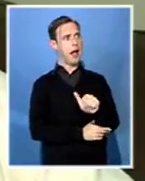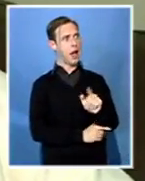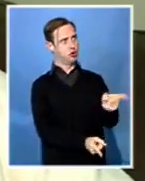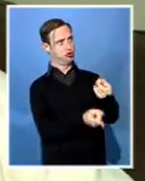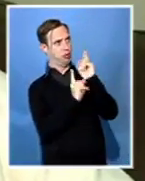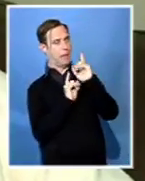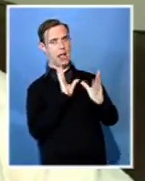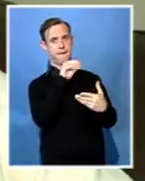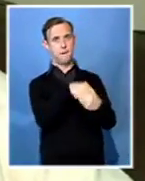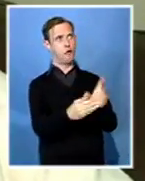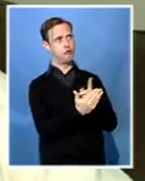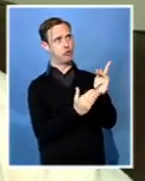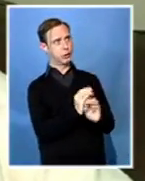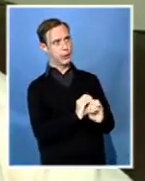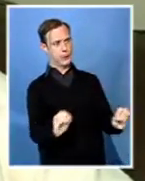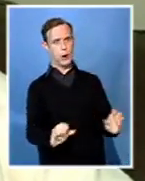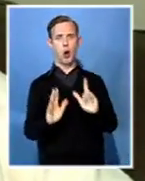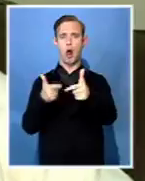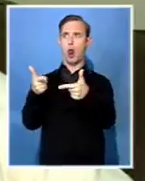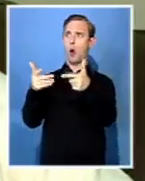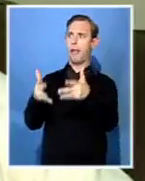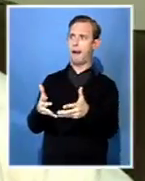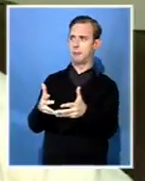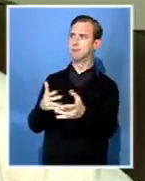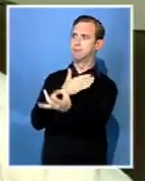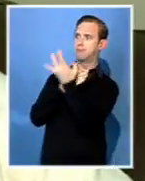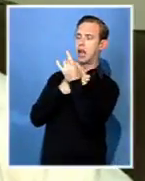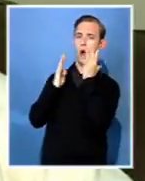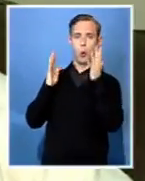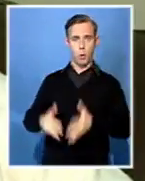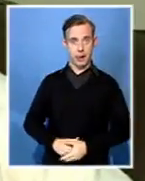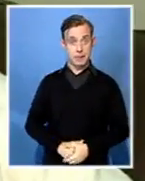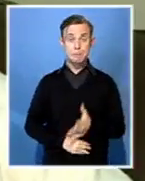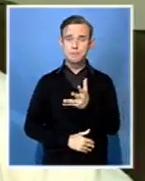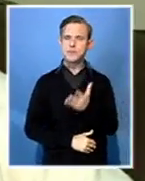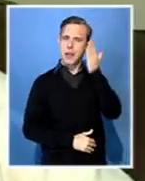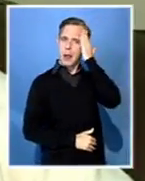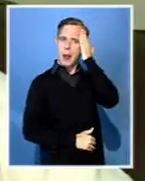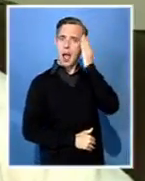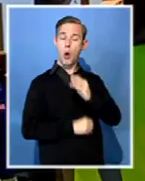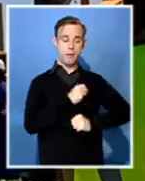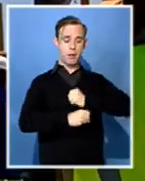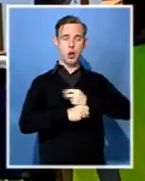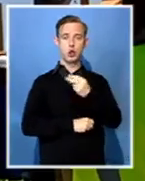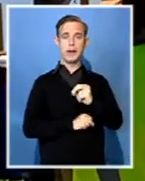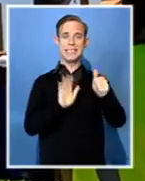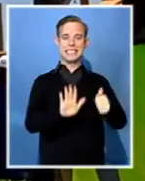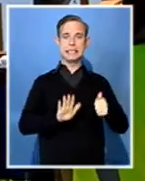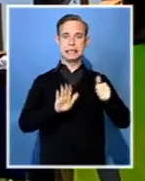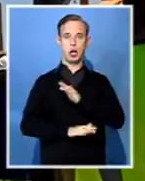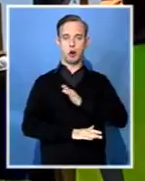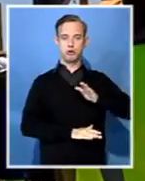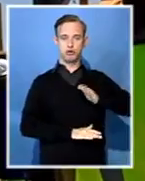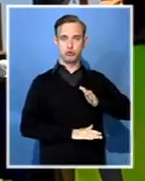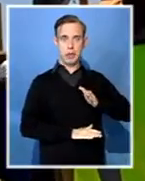in August 2016, we adopted the executive mayoral system. And that is governed by